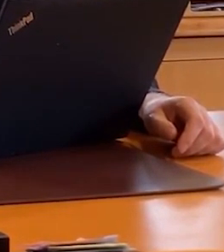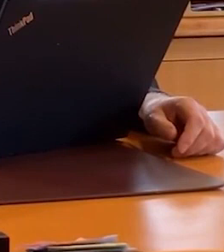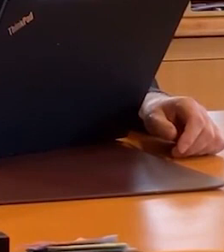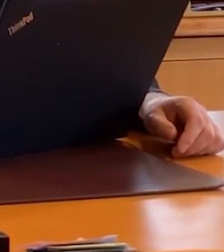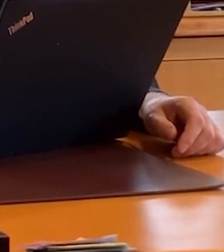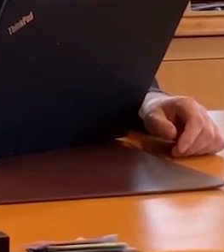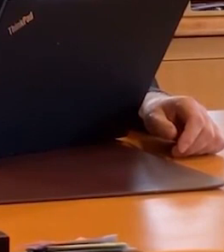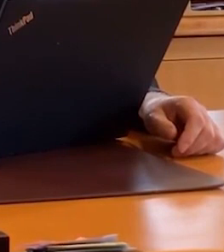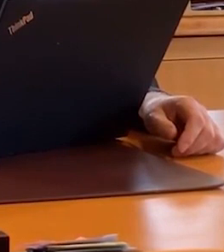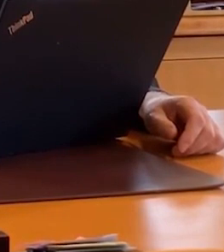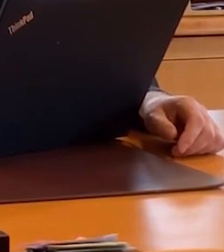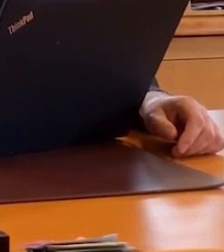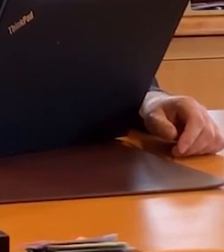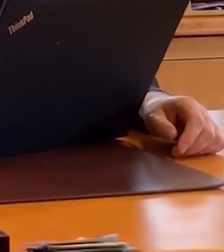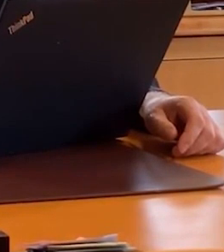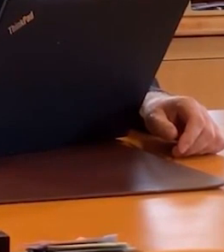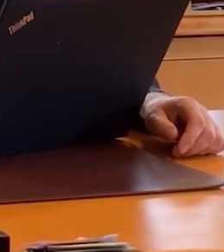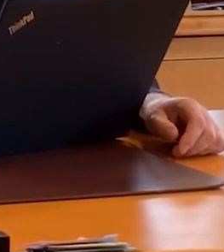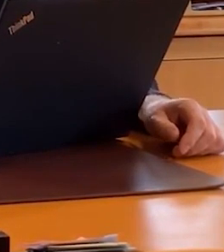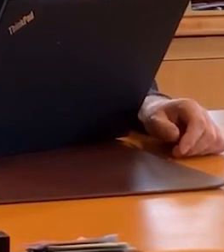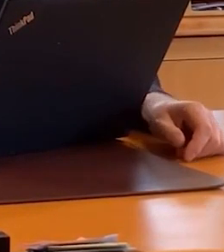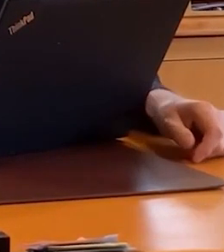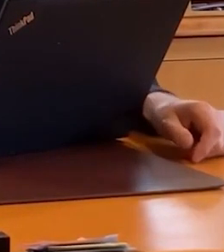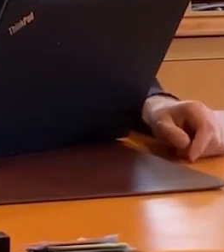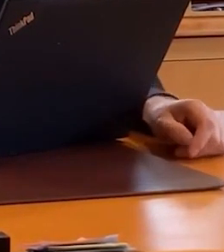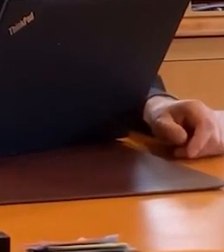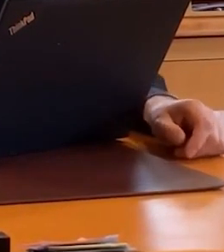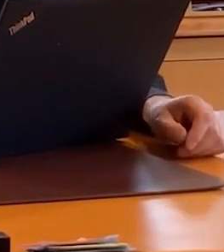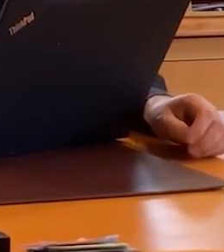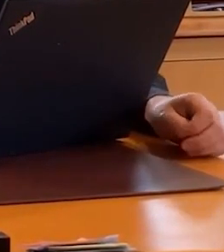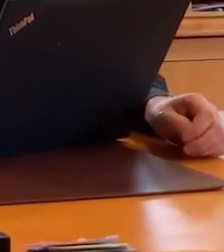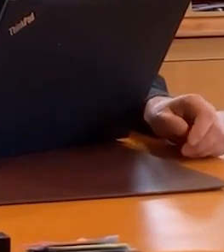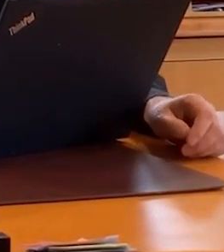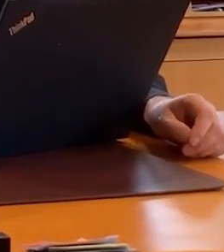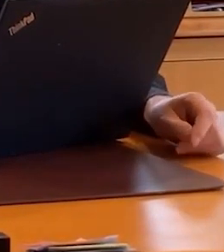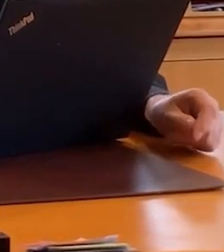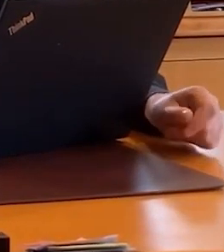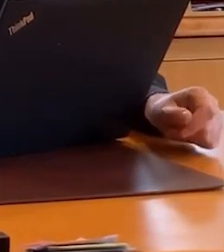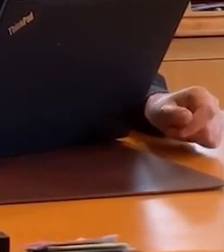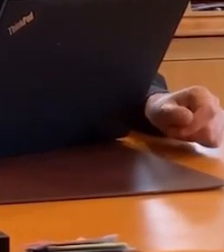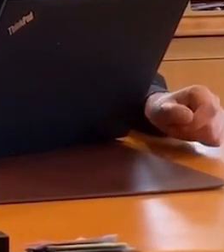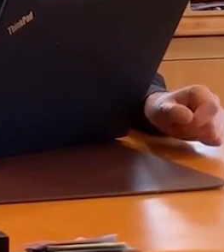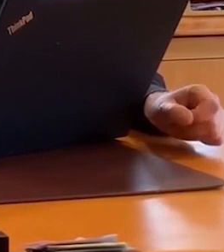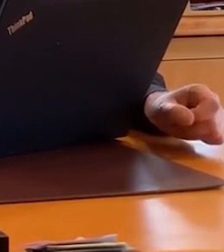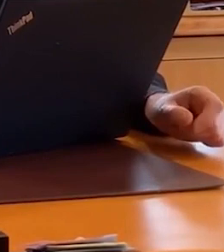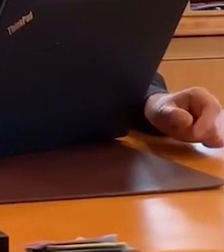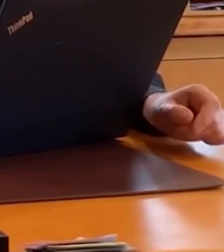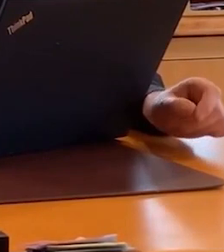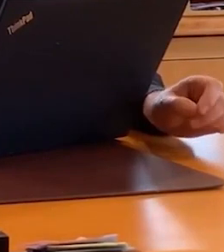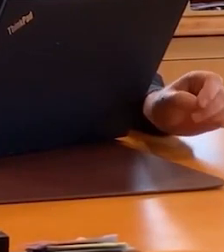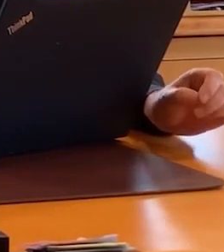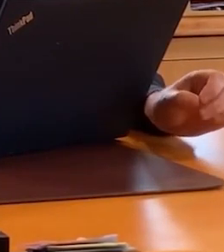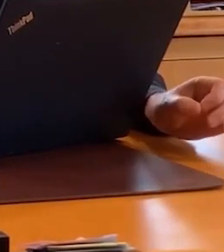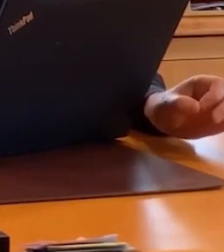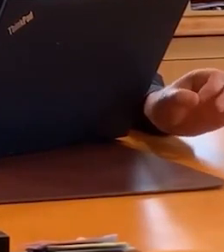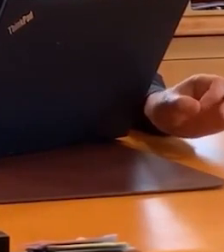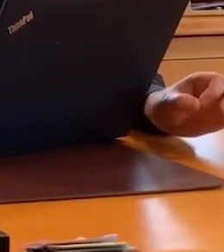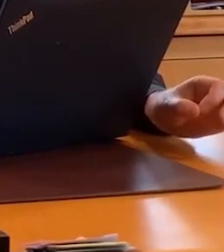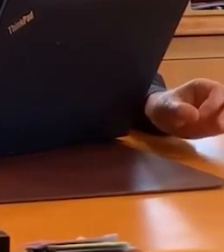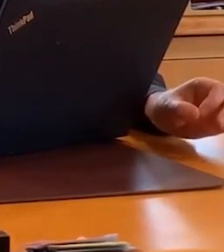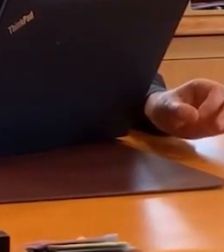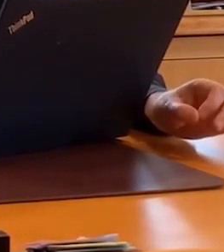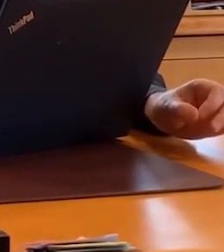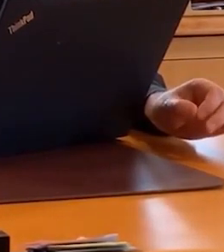imposed upon us in this moment. As Christians, I encourage all of us to allow this moment of difficulty and challenge to be